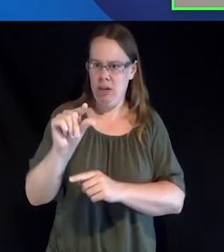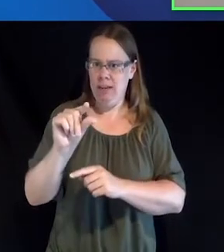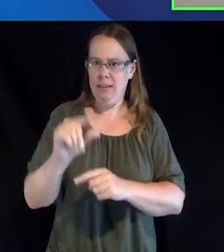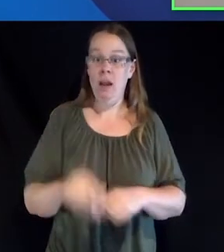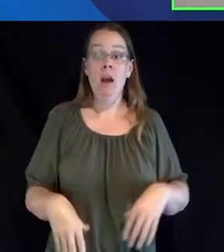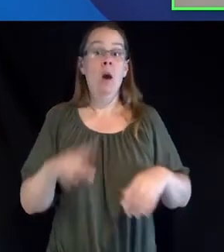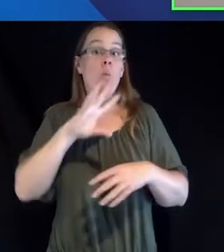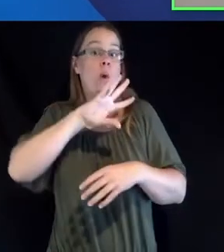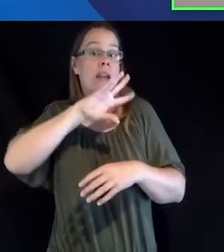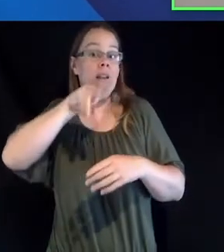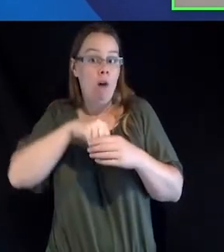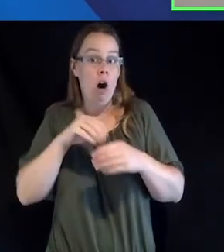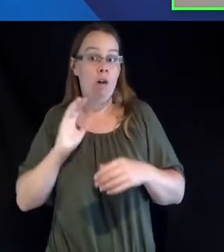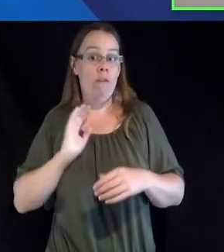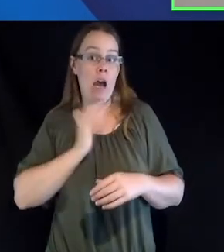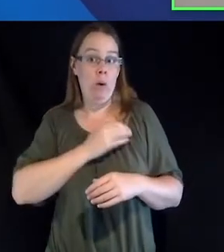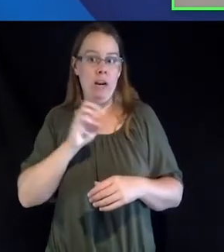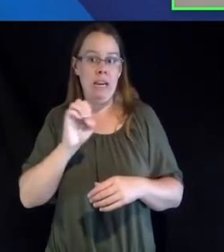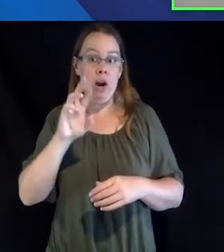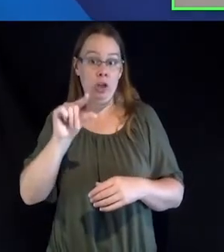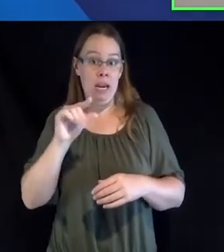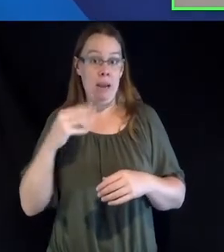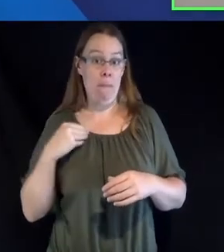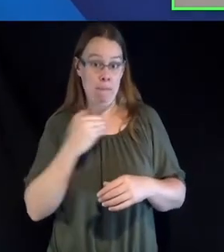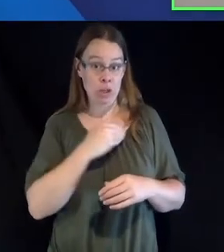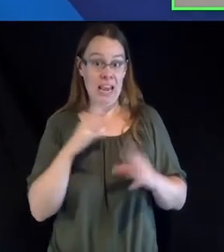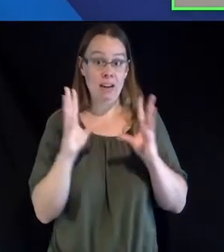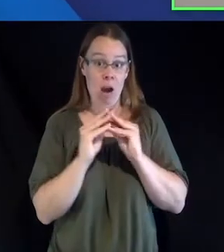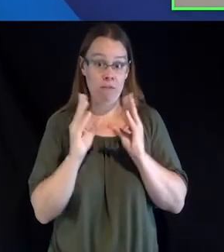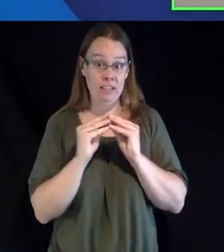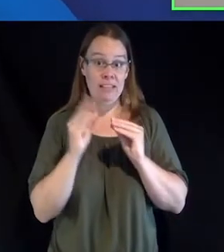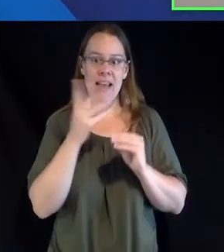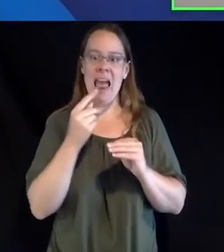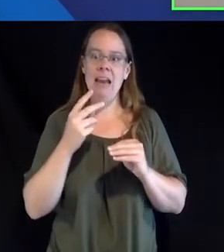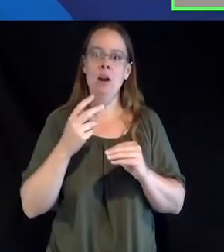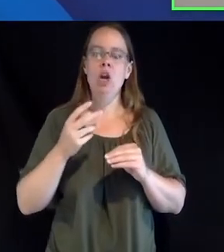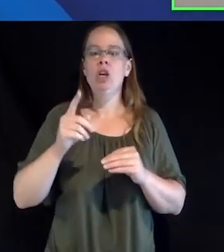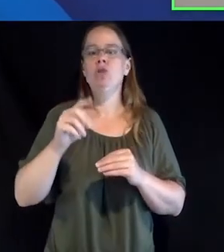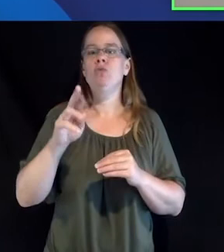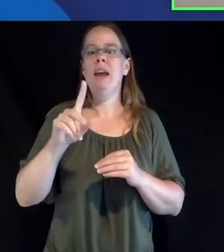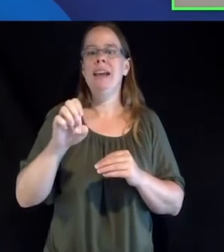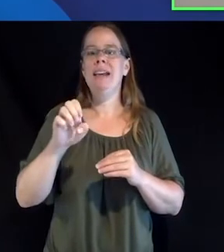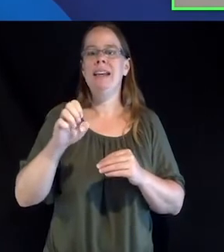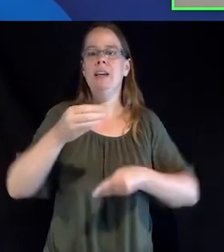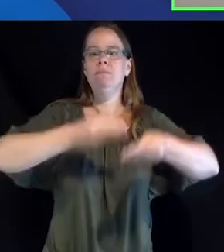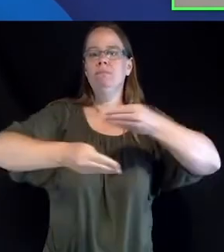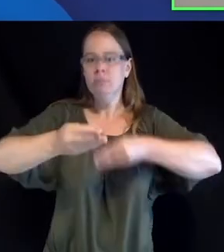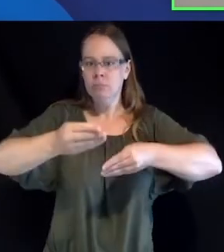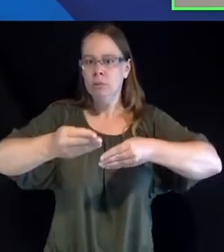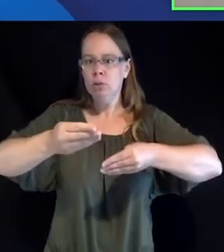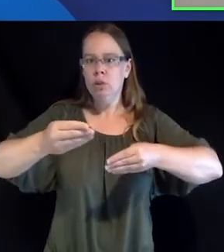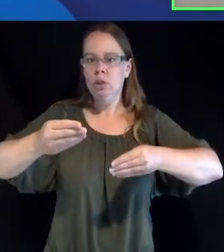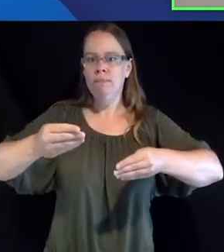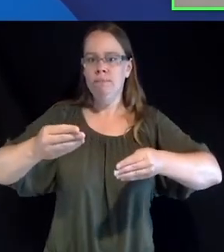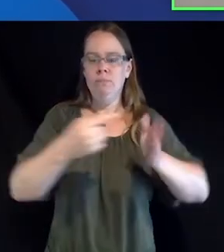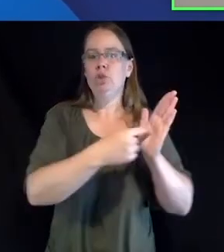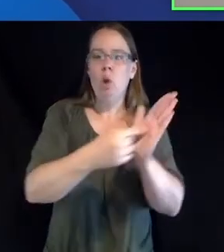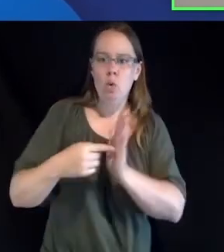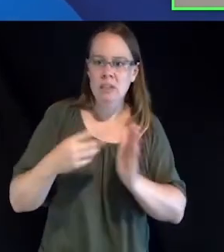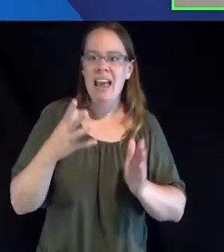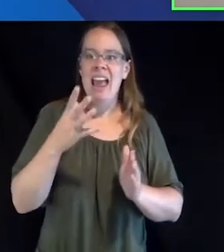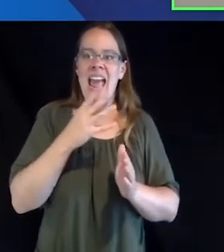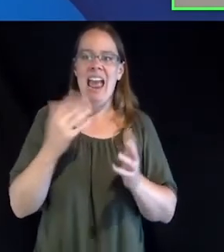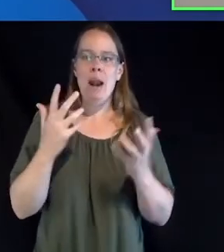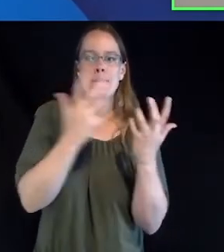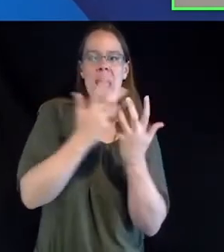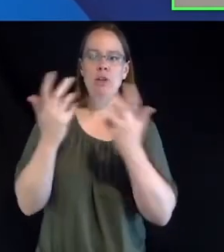Furthermore, we invite the ERGs to participate with our various partner organizations. For instance, we had three of our